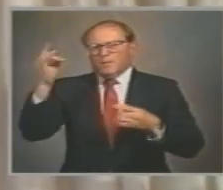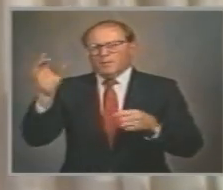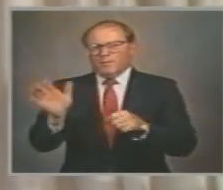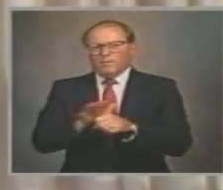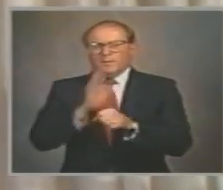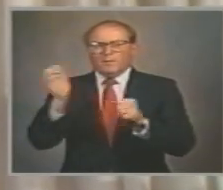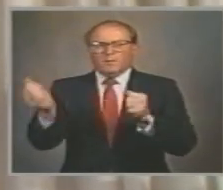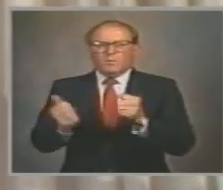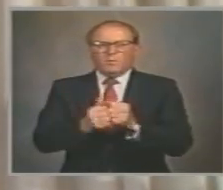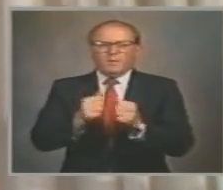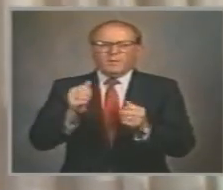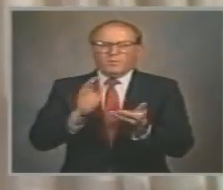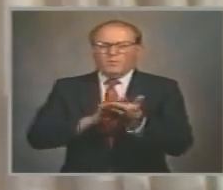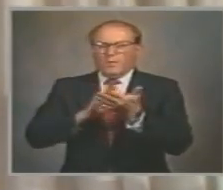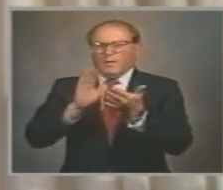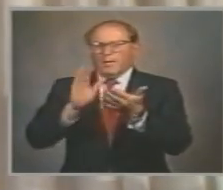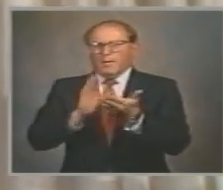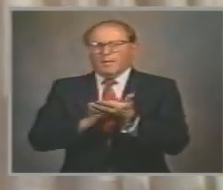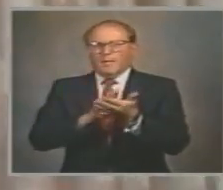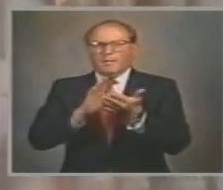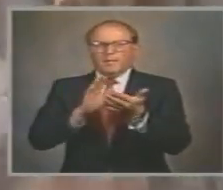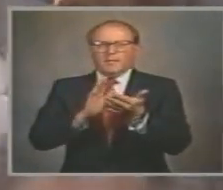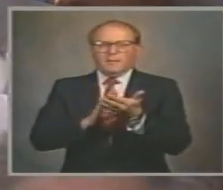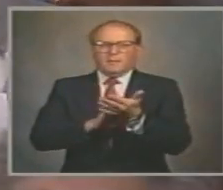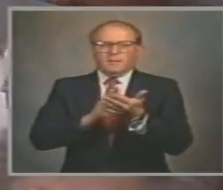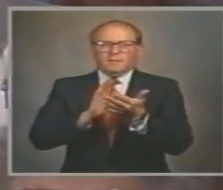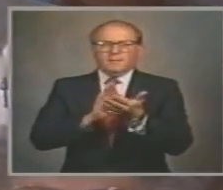is lost in grace